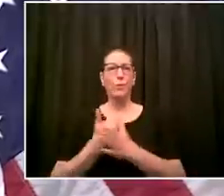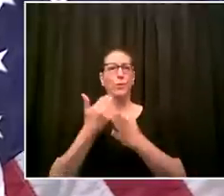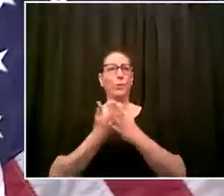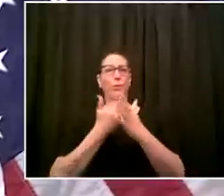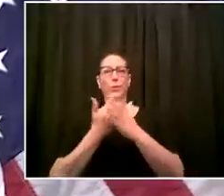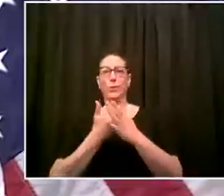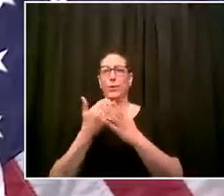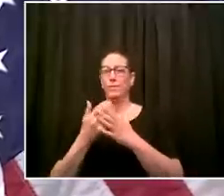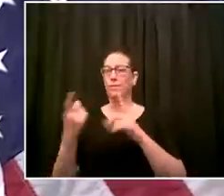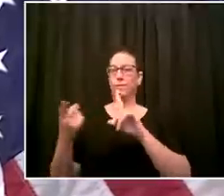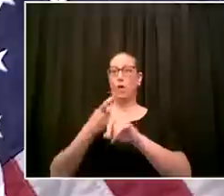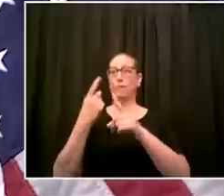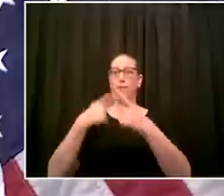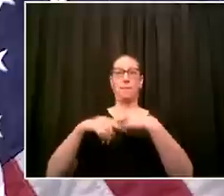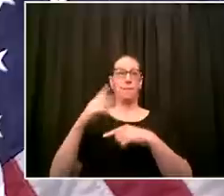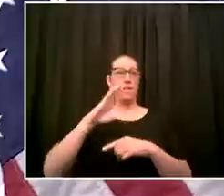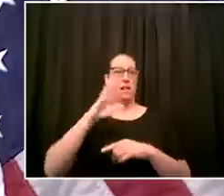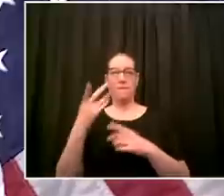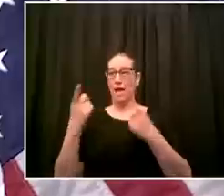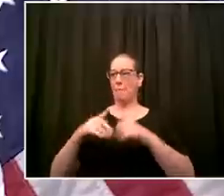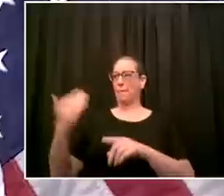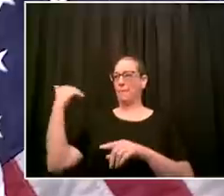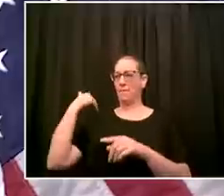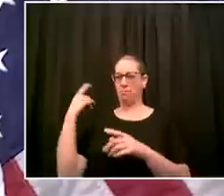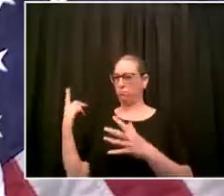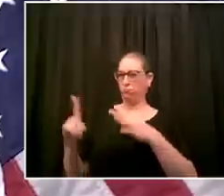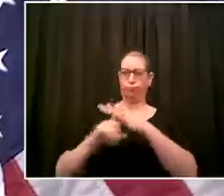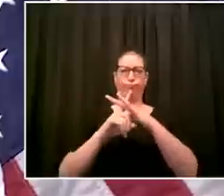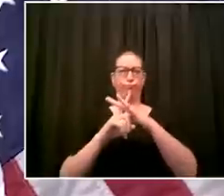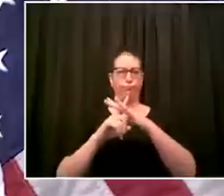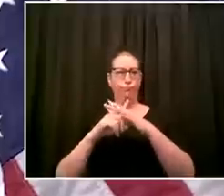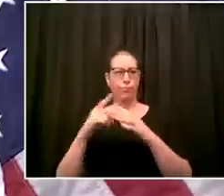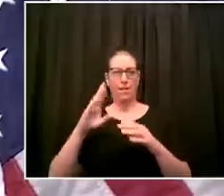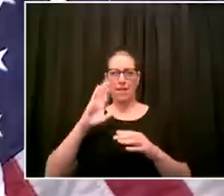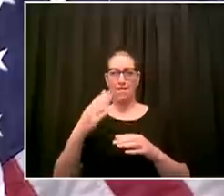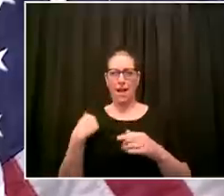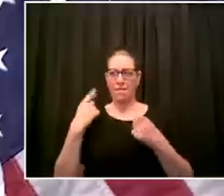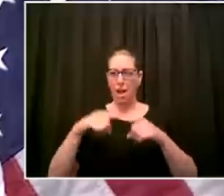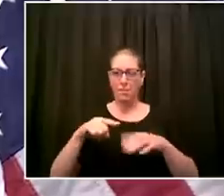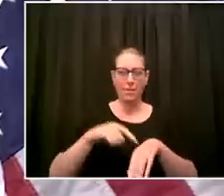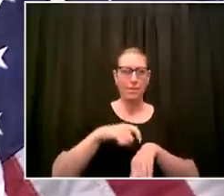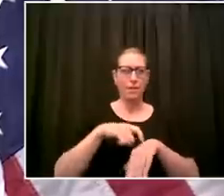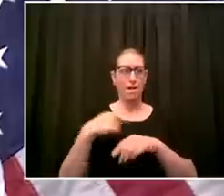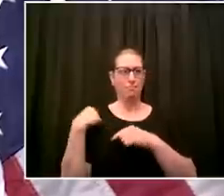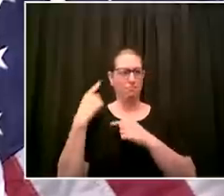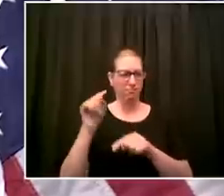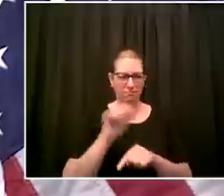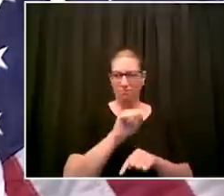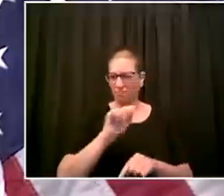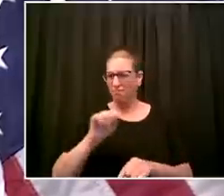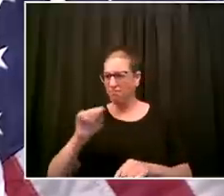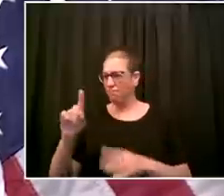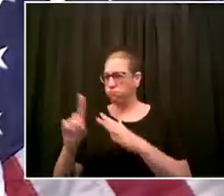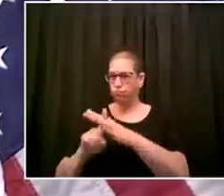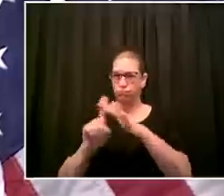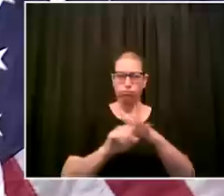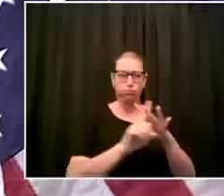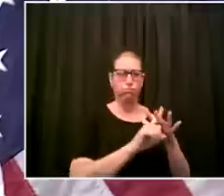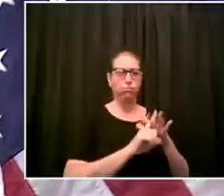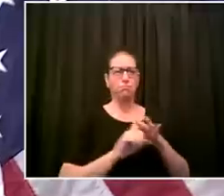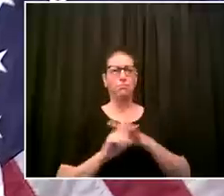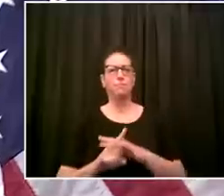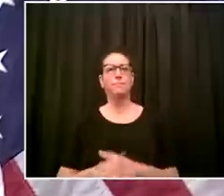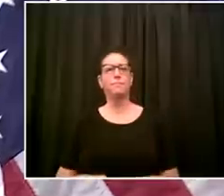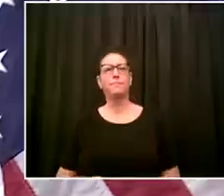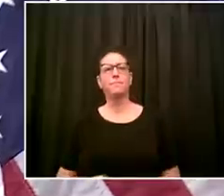with historical firsts we are being challenged in